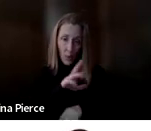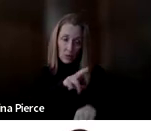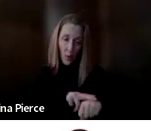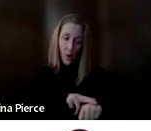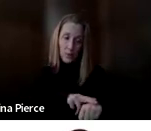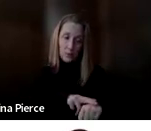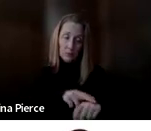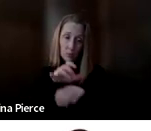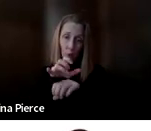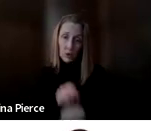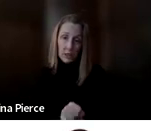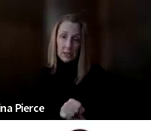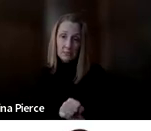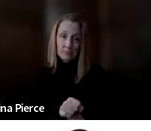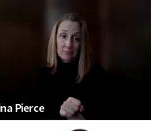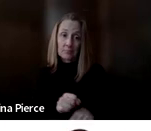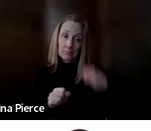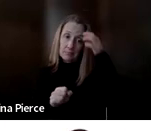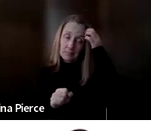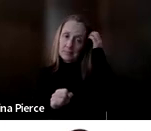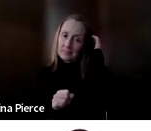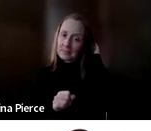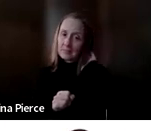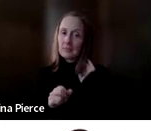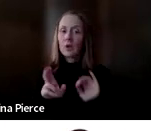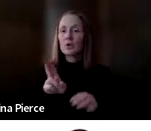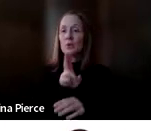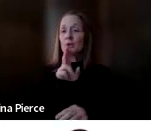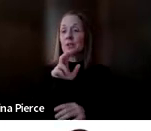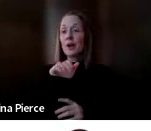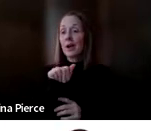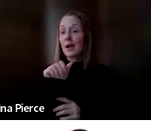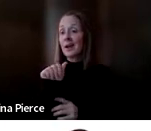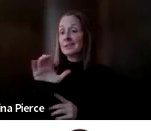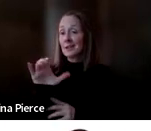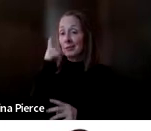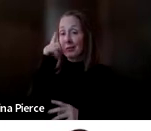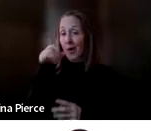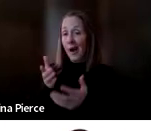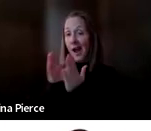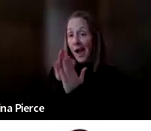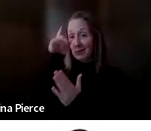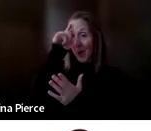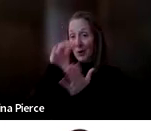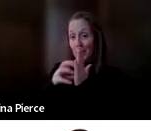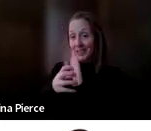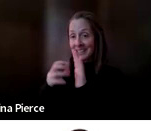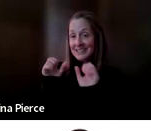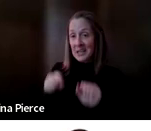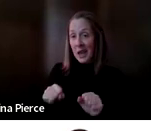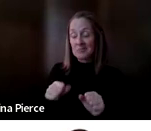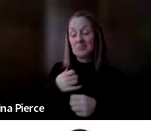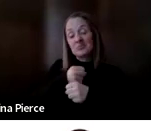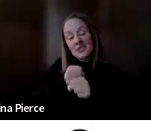asking for the cookies. Having them use their high-tech device to ask for cookies might create a little bit of frustration there.